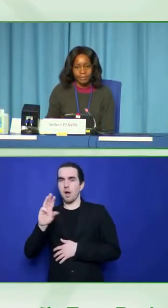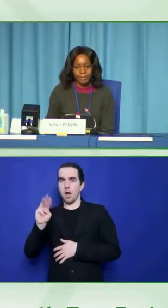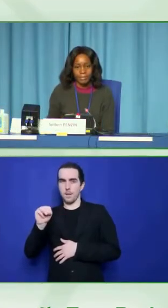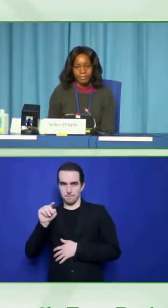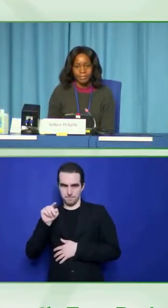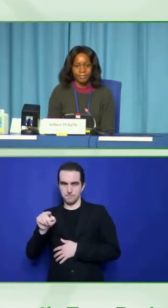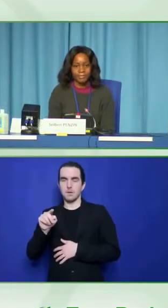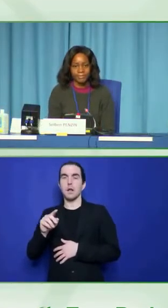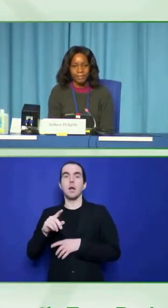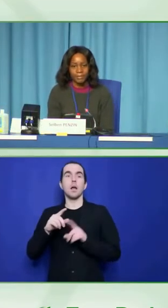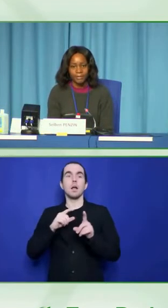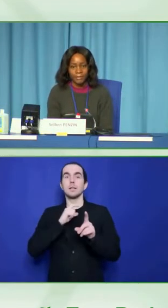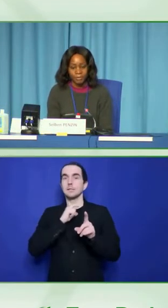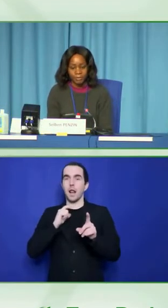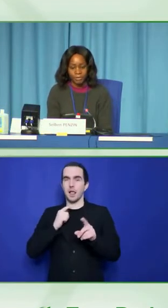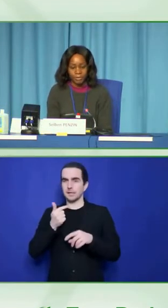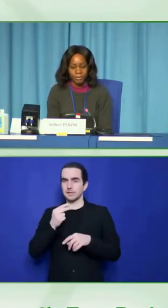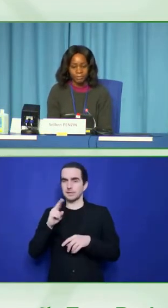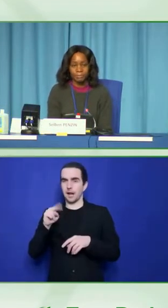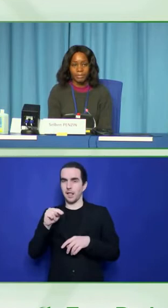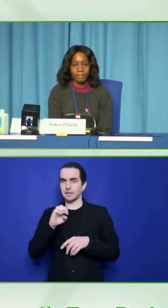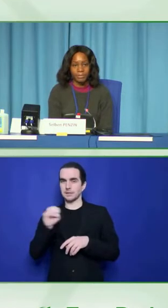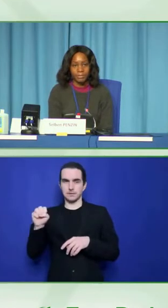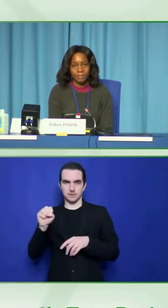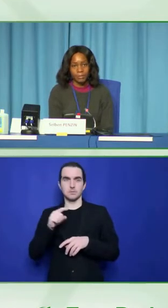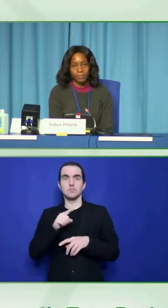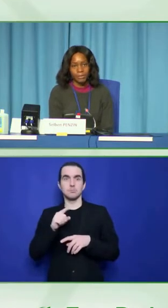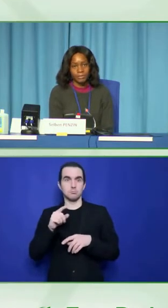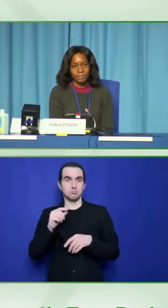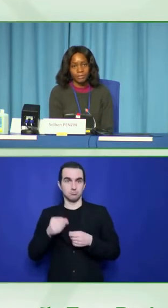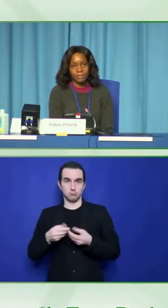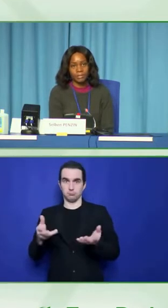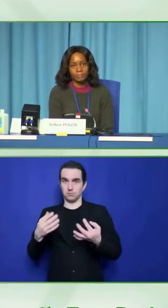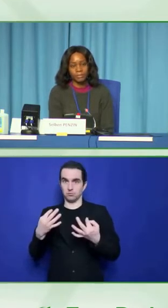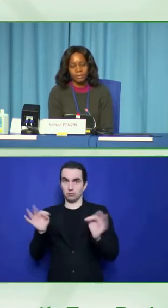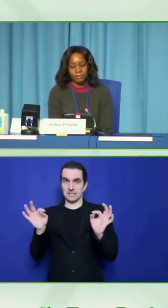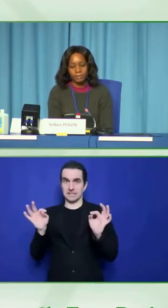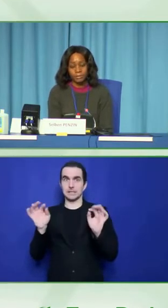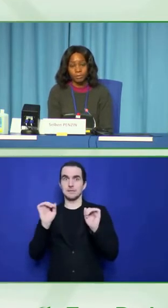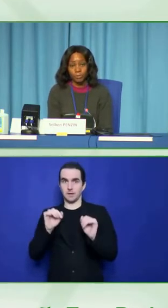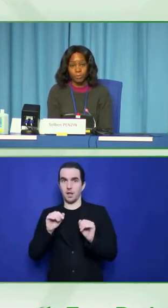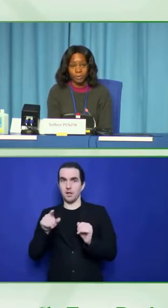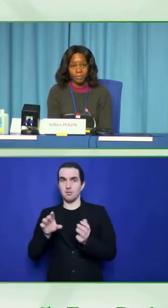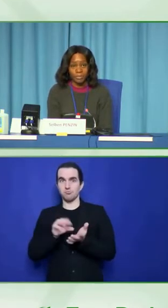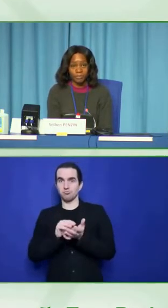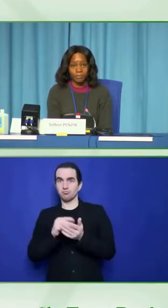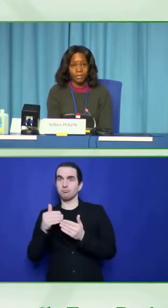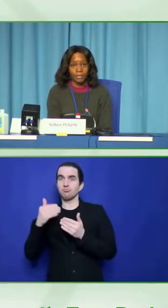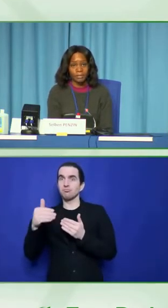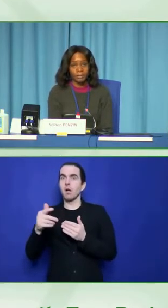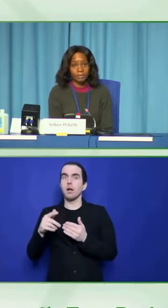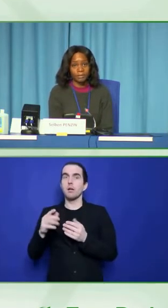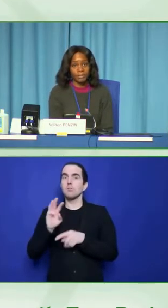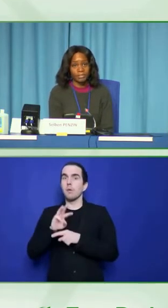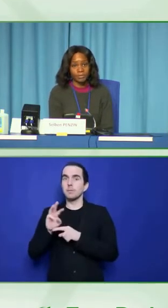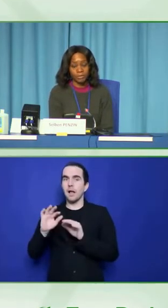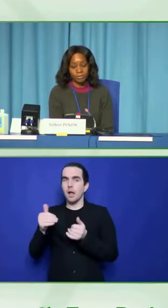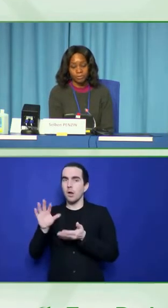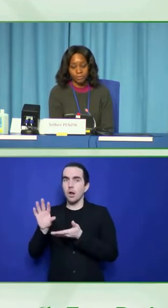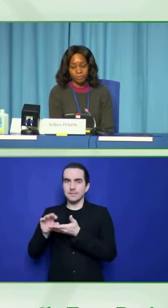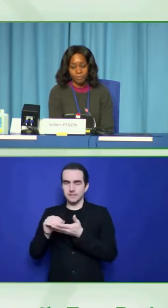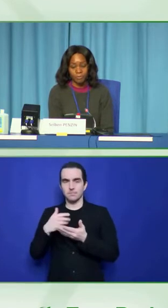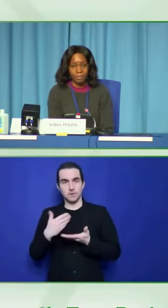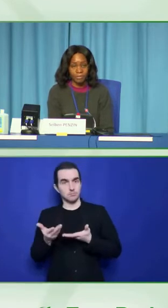Next slide, please. Thank you, Andrea. My name is Selben Penzin, and I'm the Senior Programme Manager for Eye Health in the